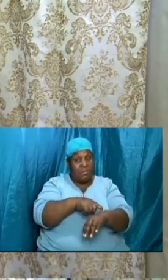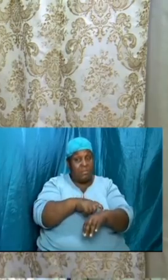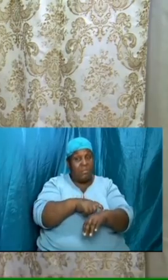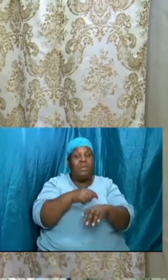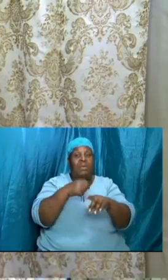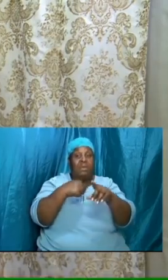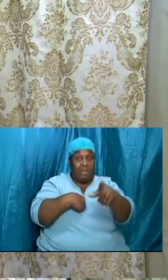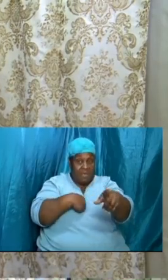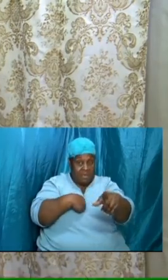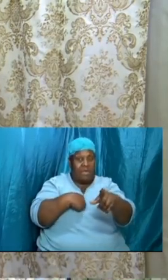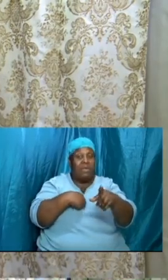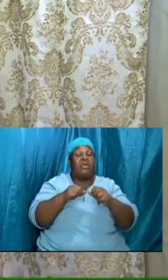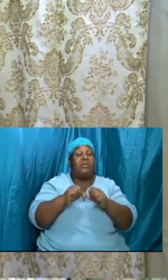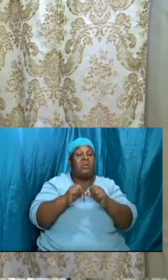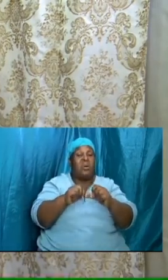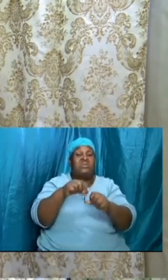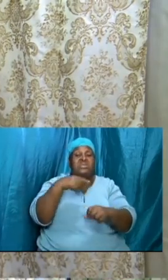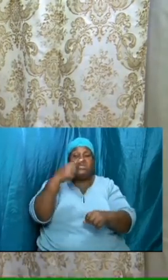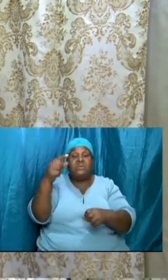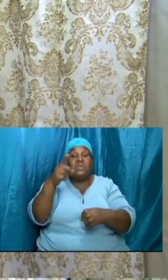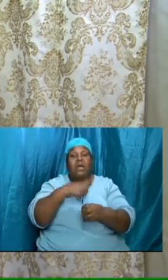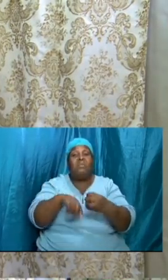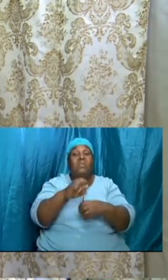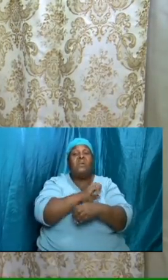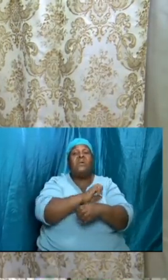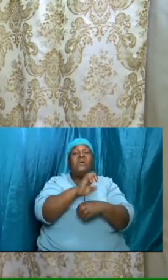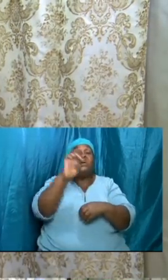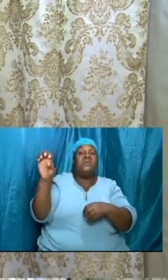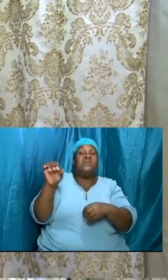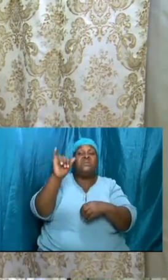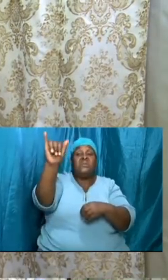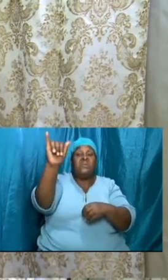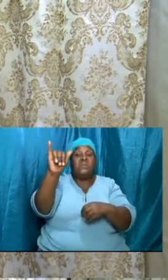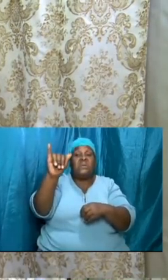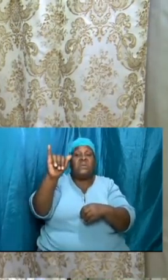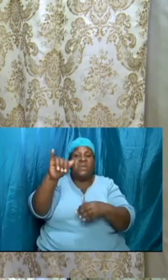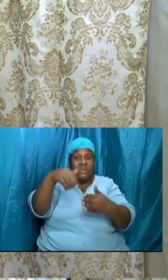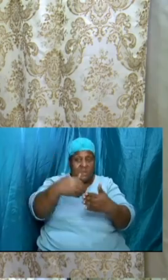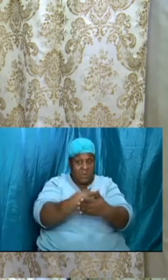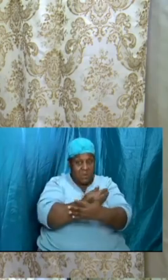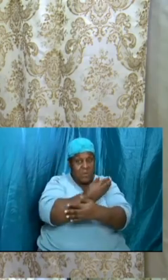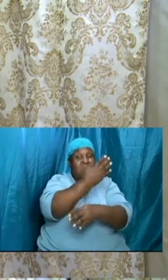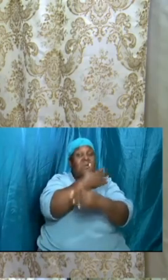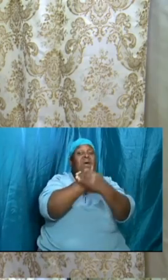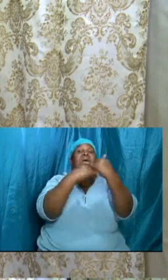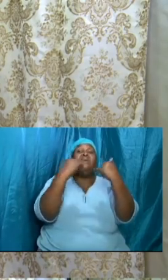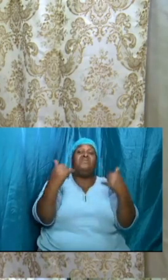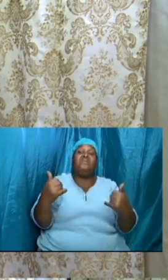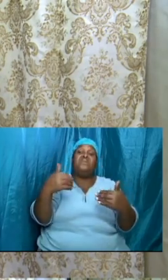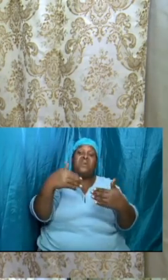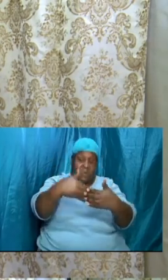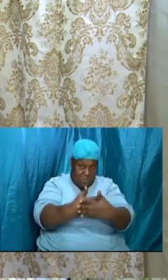i can go on and talk about the new heaven and the new earth wherein dwelleth righteousness